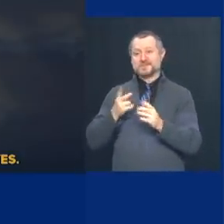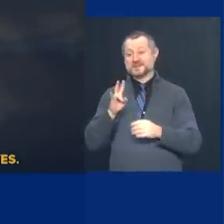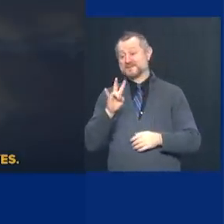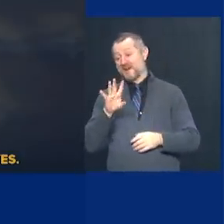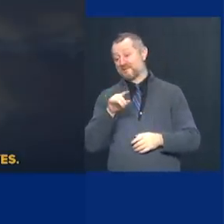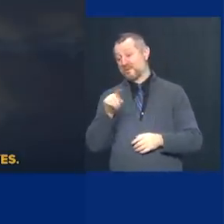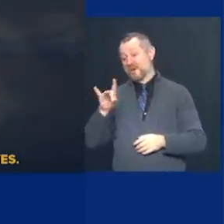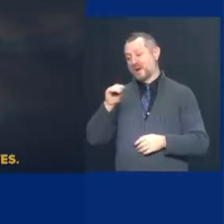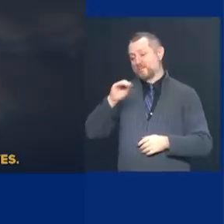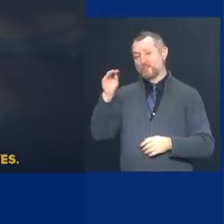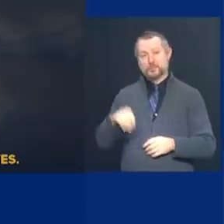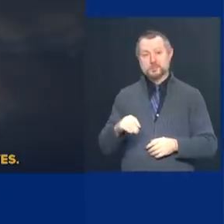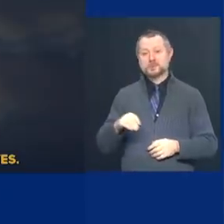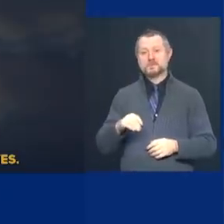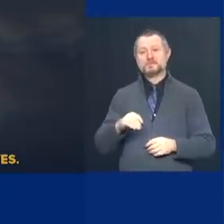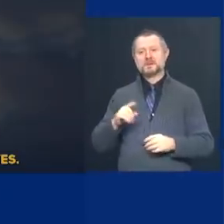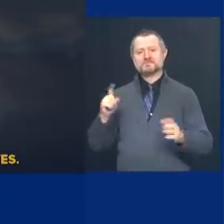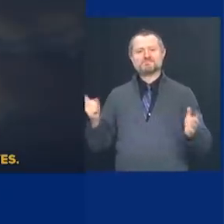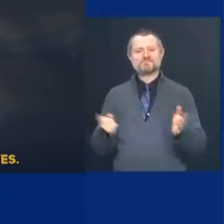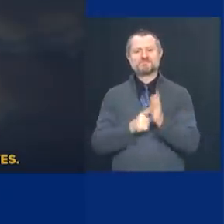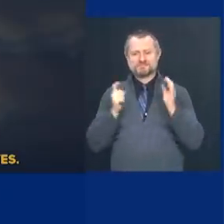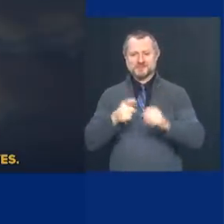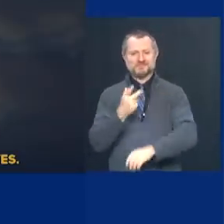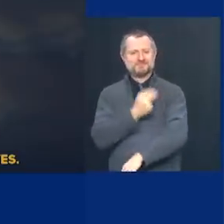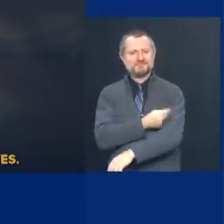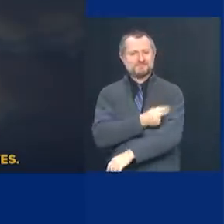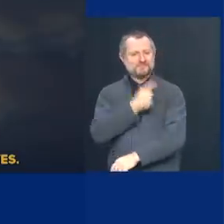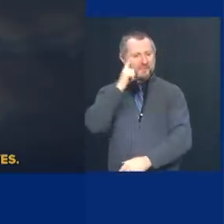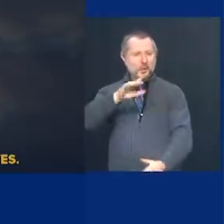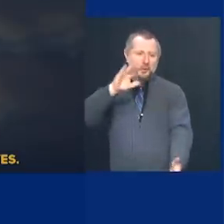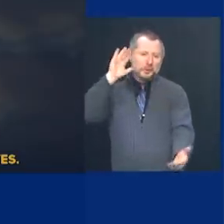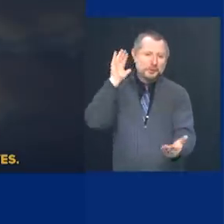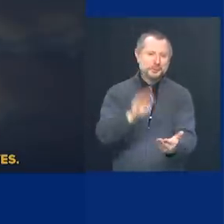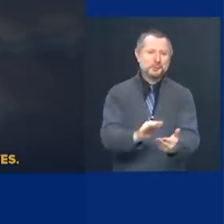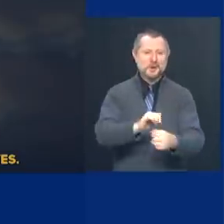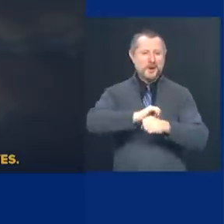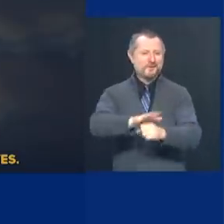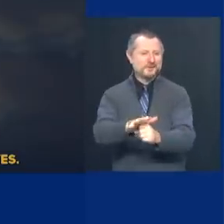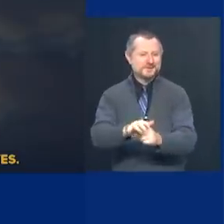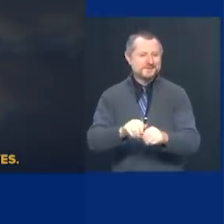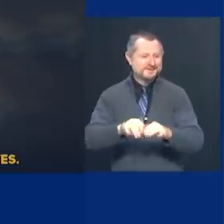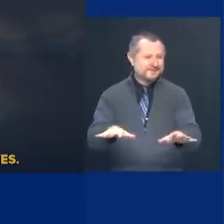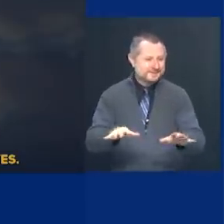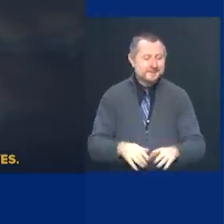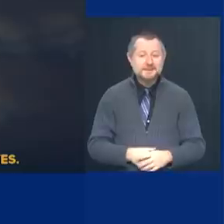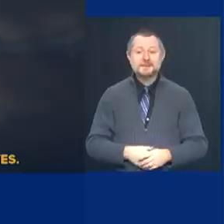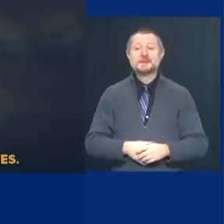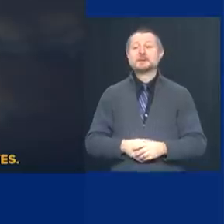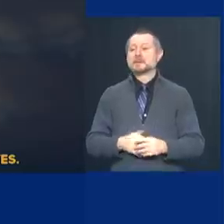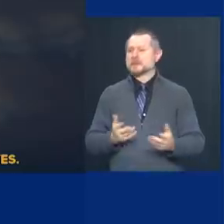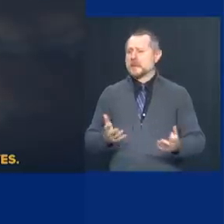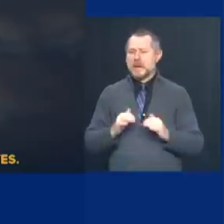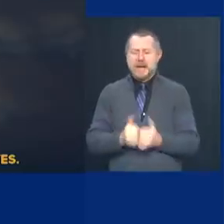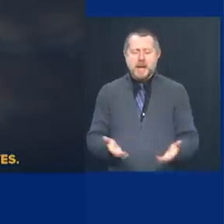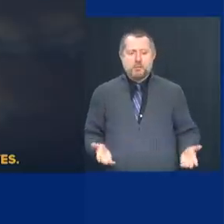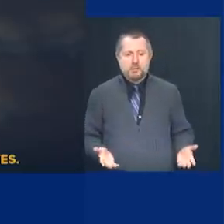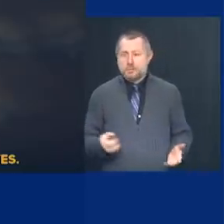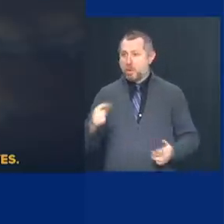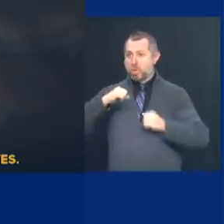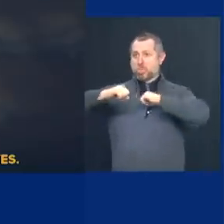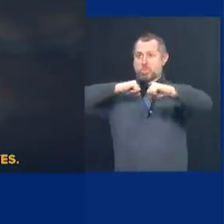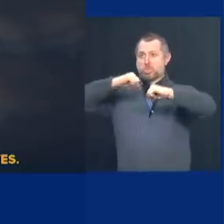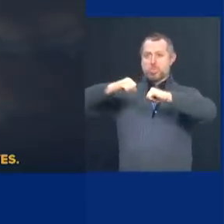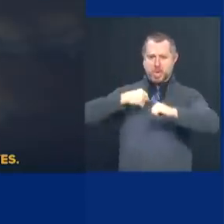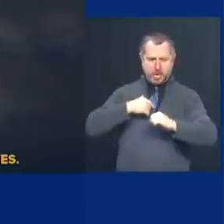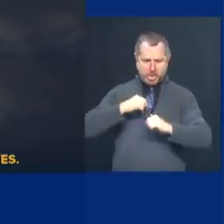uh, needs to be vaccinated to hit critical mass on the vaccination. And that's a problem.